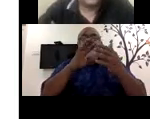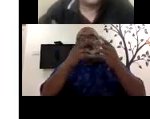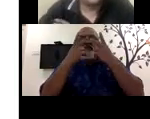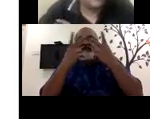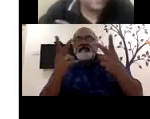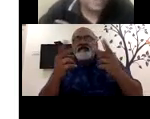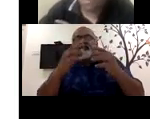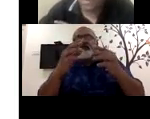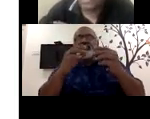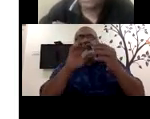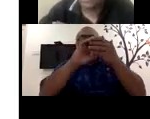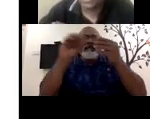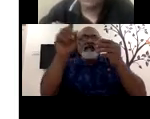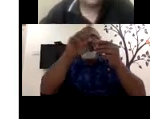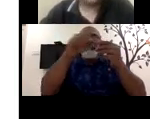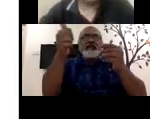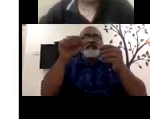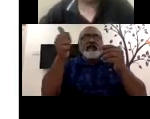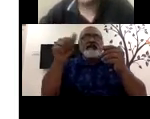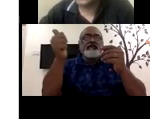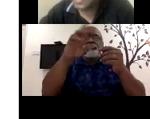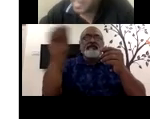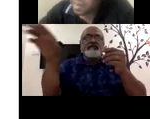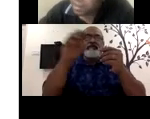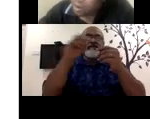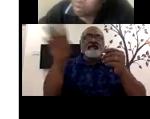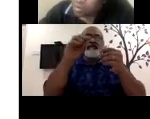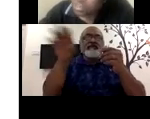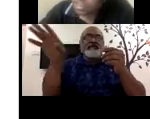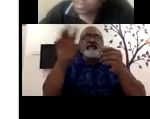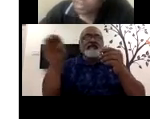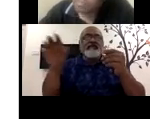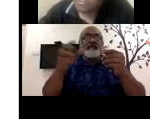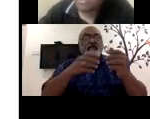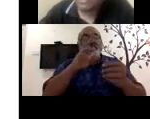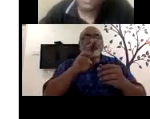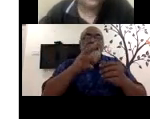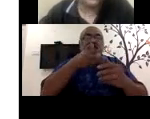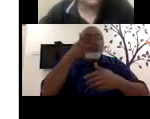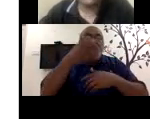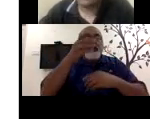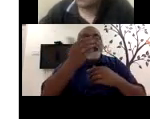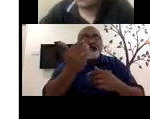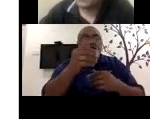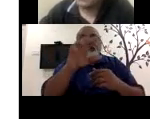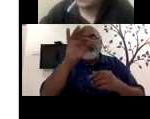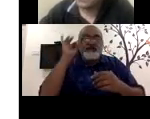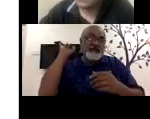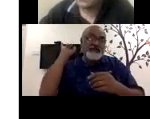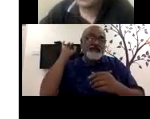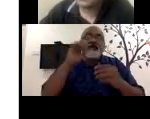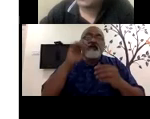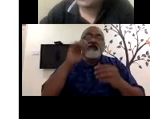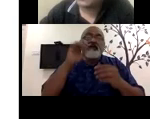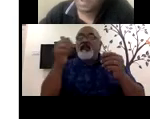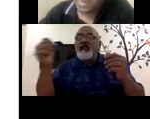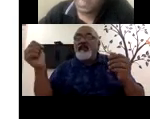They are not, I'm not ready to employ them, but yes, they are almost there. If they, if they're skilled on working on